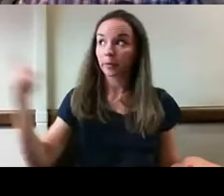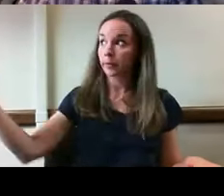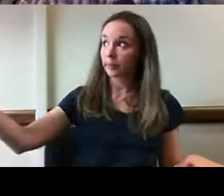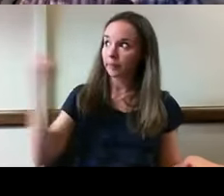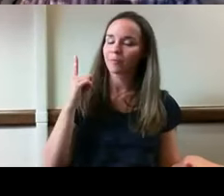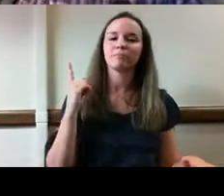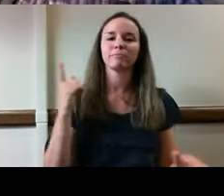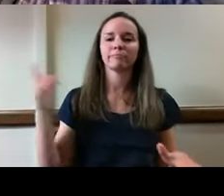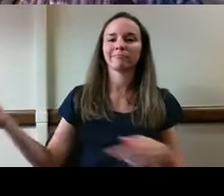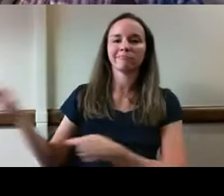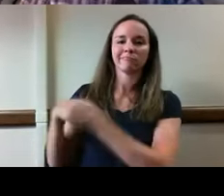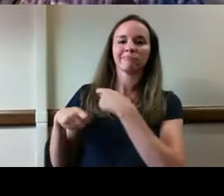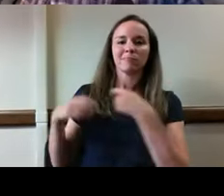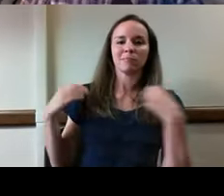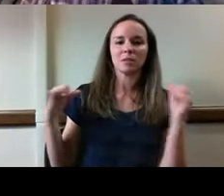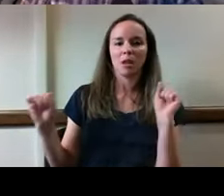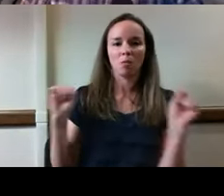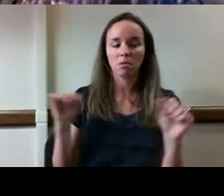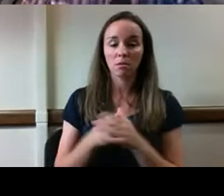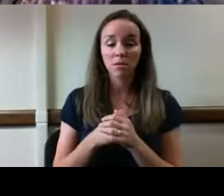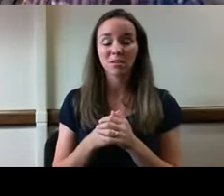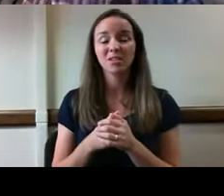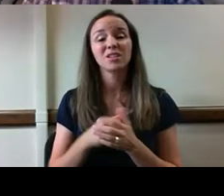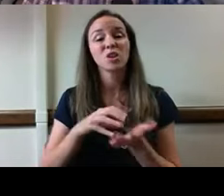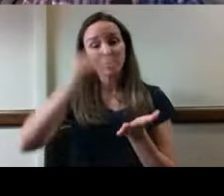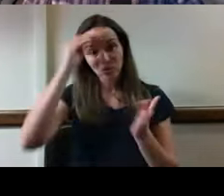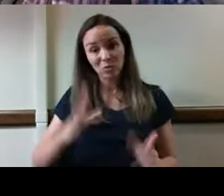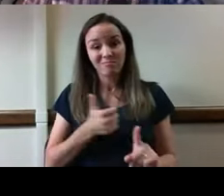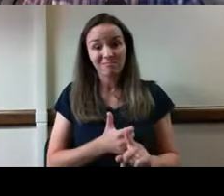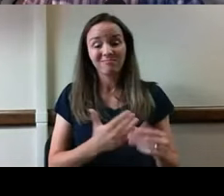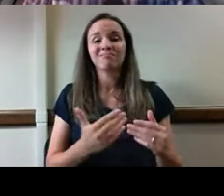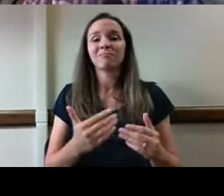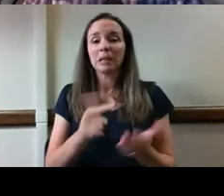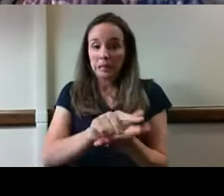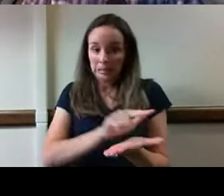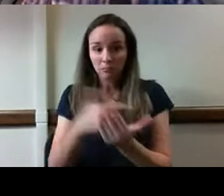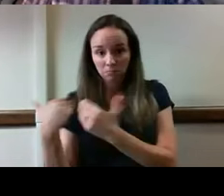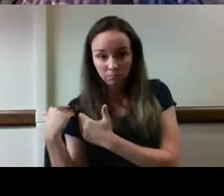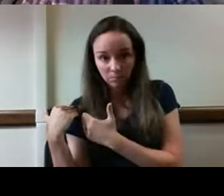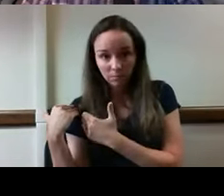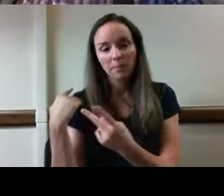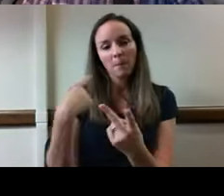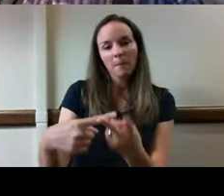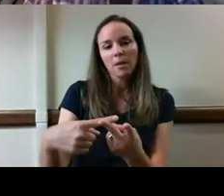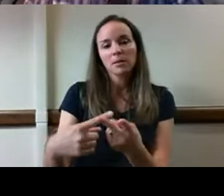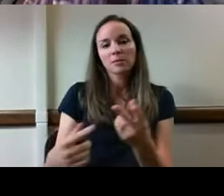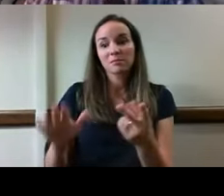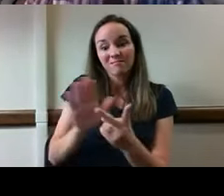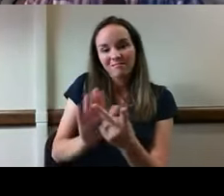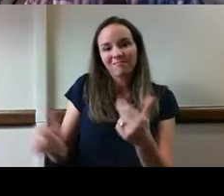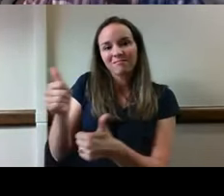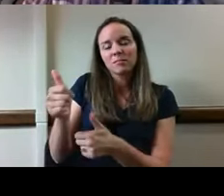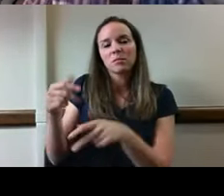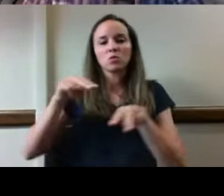In this case not only was the student found liable for the injury but so was her supervising OT